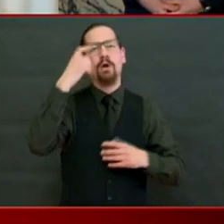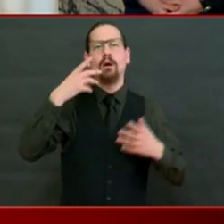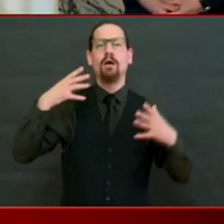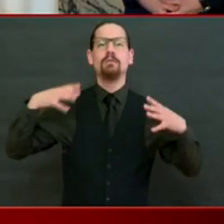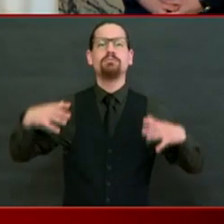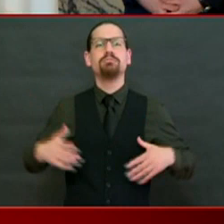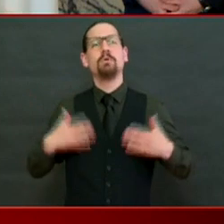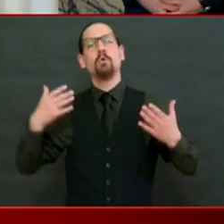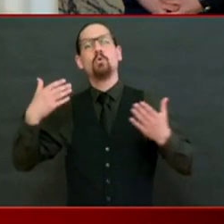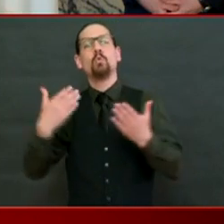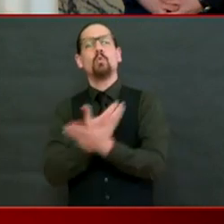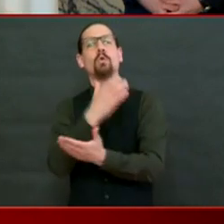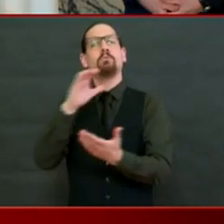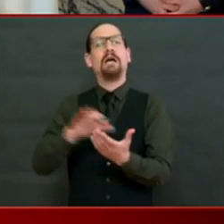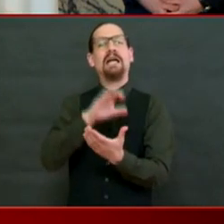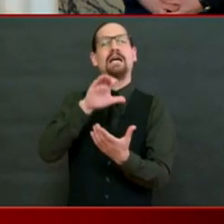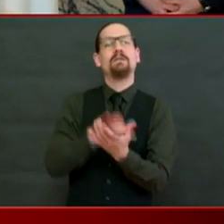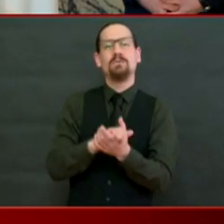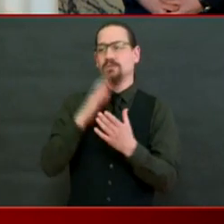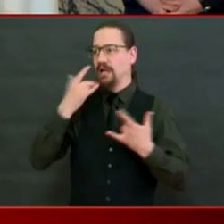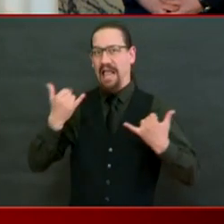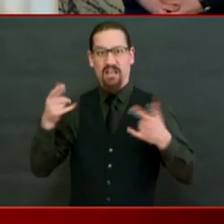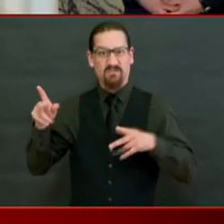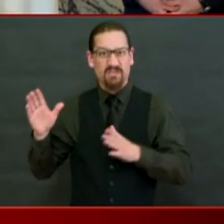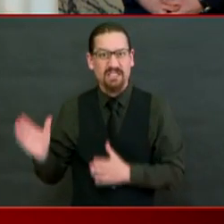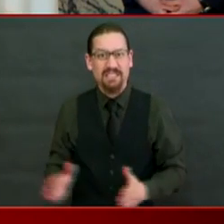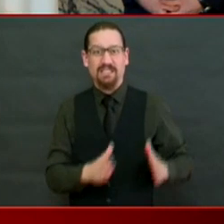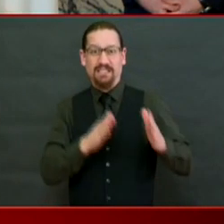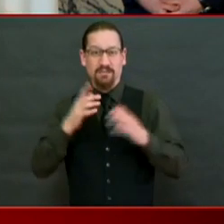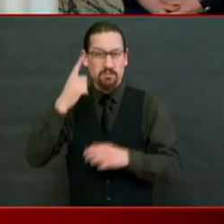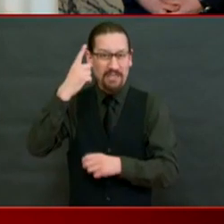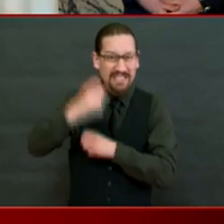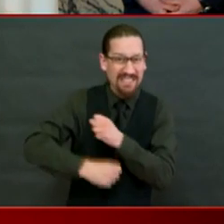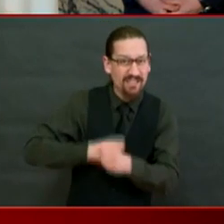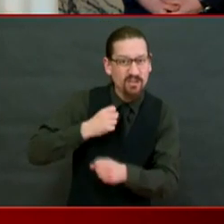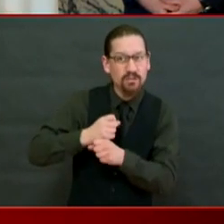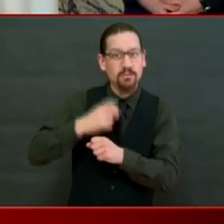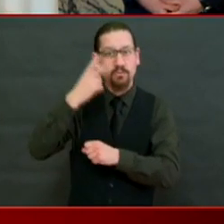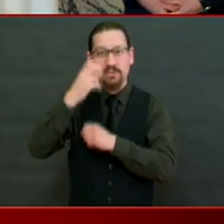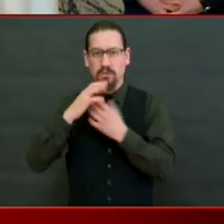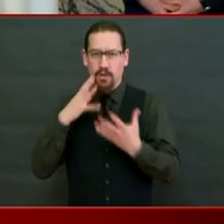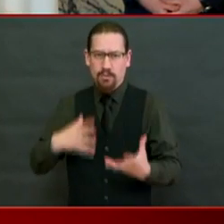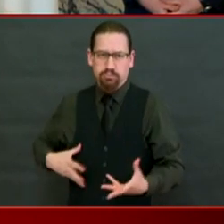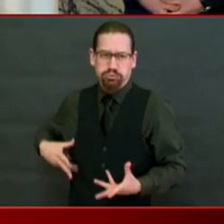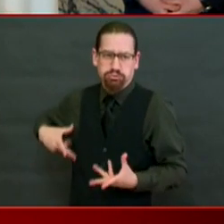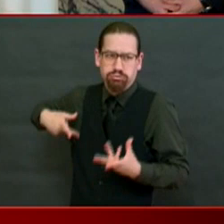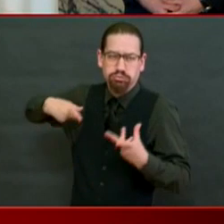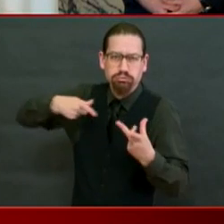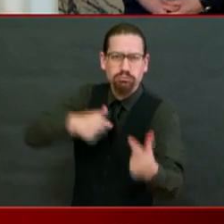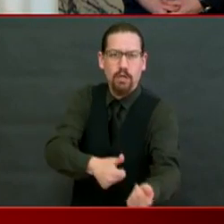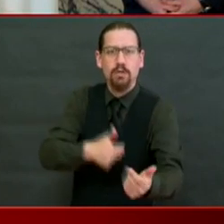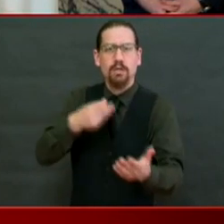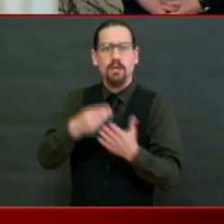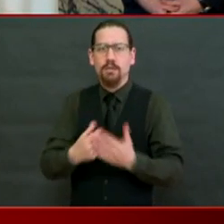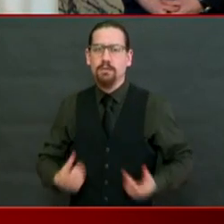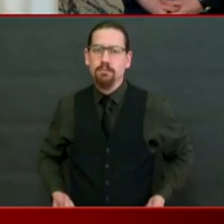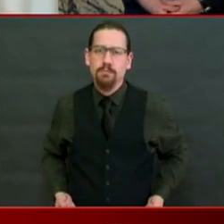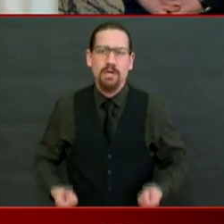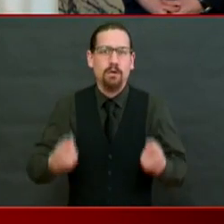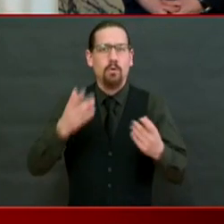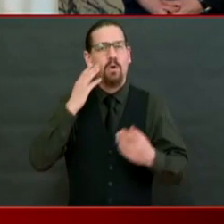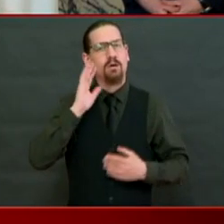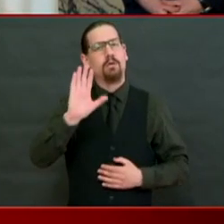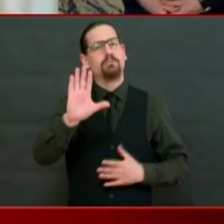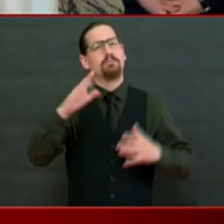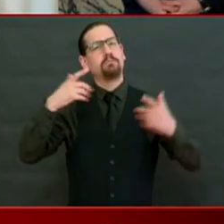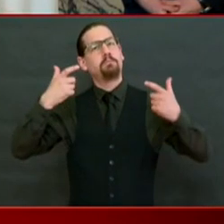a year or two. It's probably the most expensive expenditure you'll make in a lifetime or one of